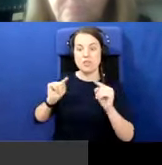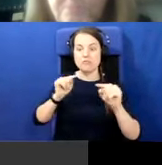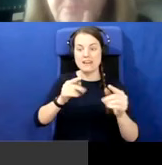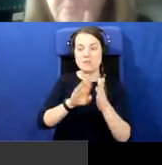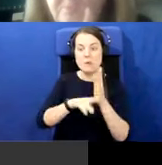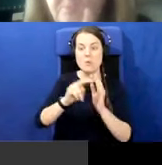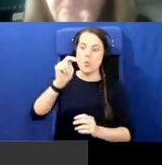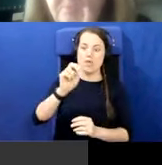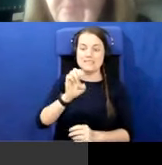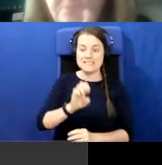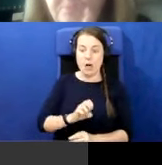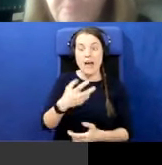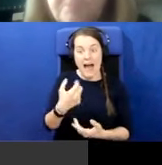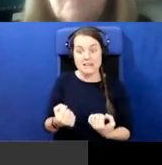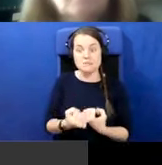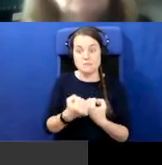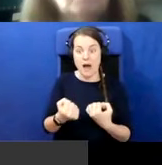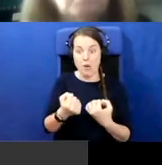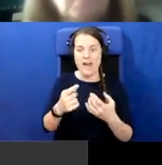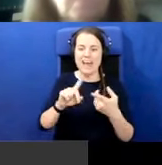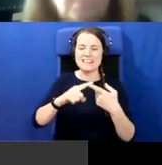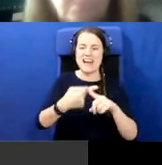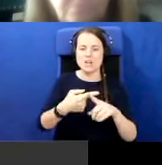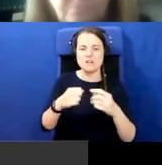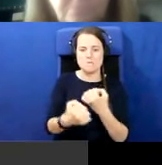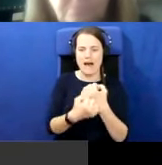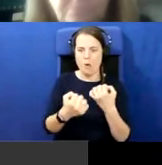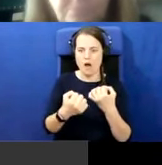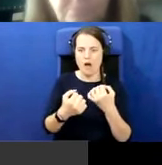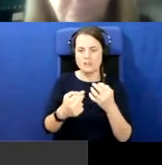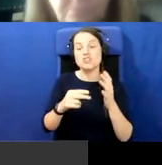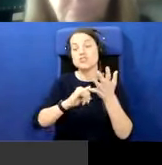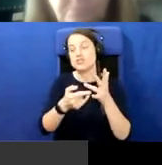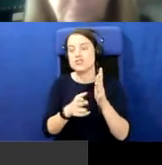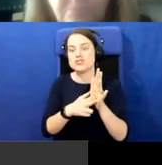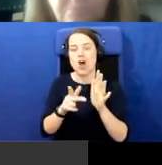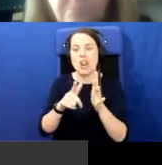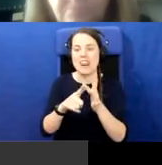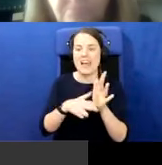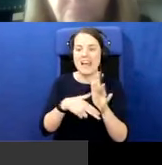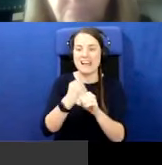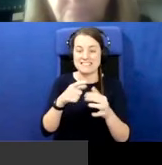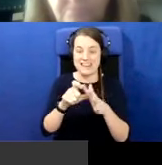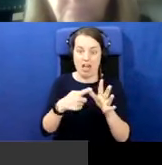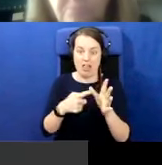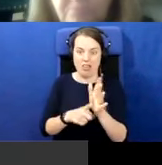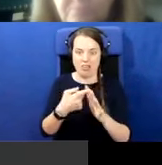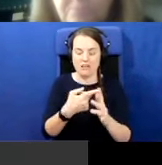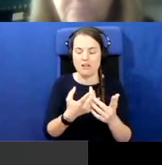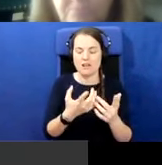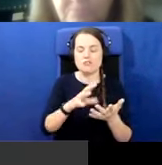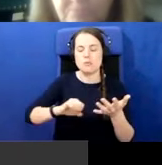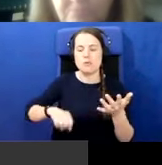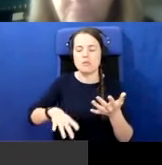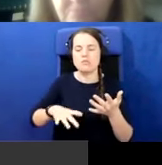that had executive power. The Council of Ireland and Sonningdale had executive power and could become, incrementally, could take decisions on